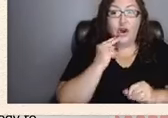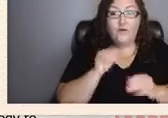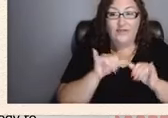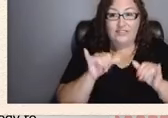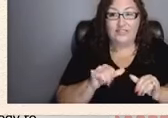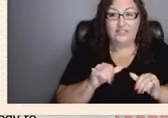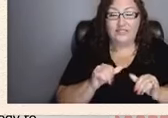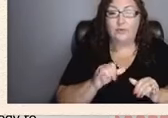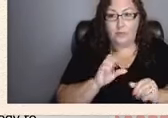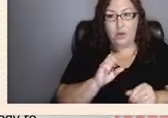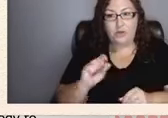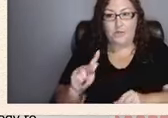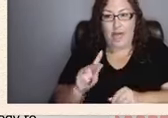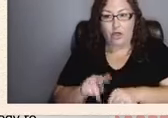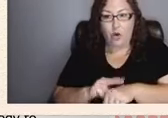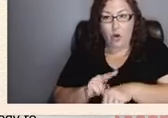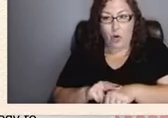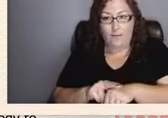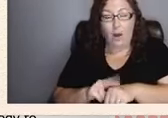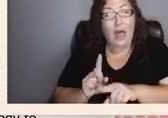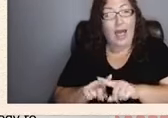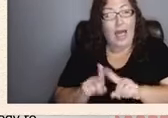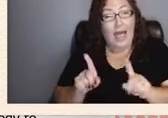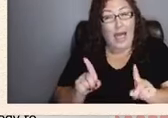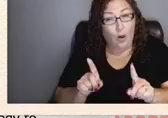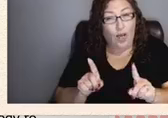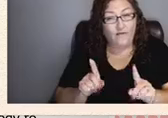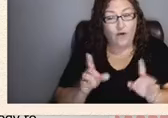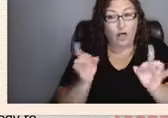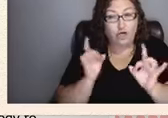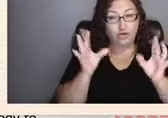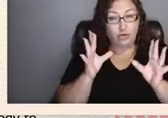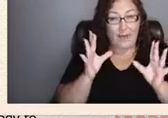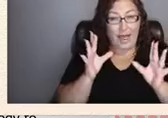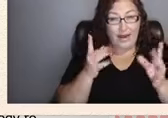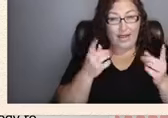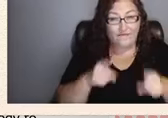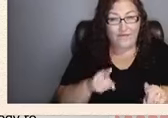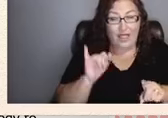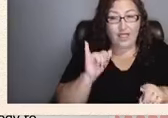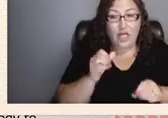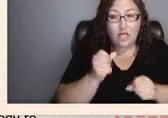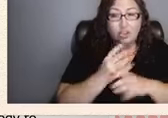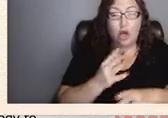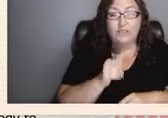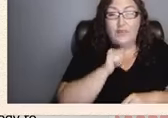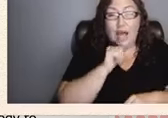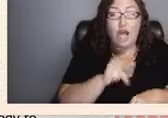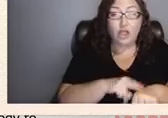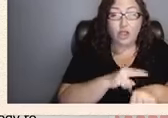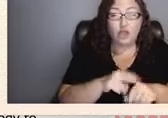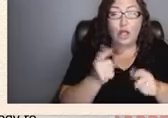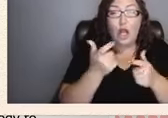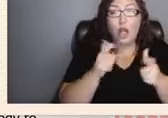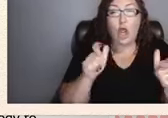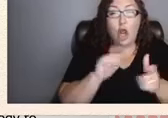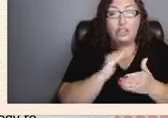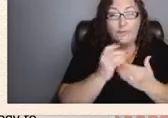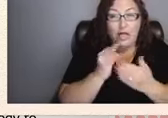normal however in a traumatic event which is caused by unusually large amounts of stress